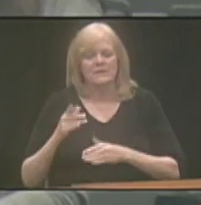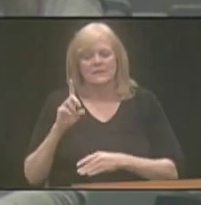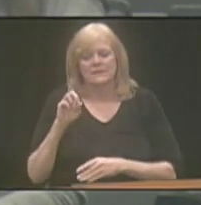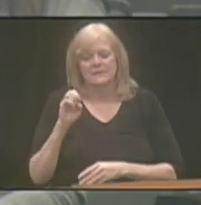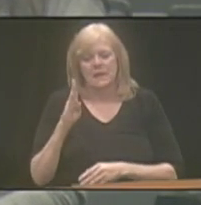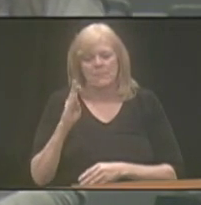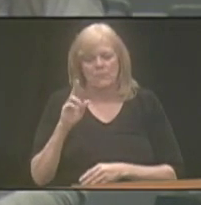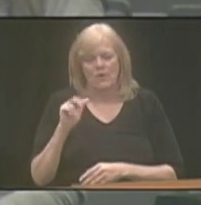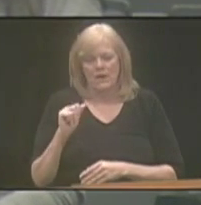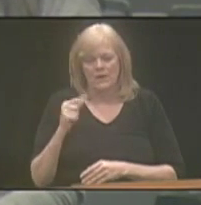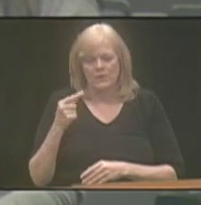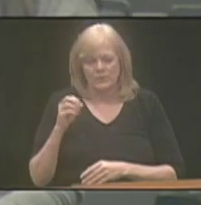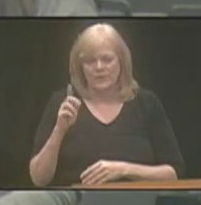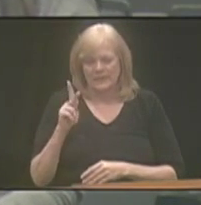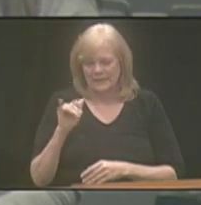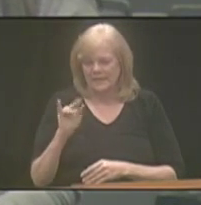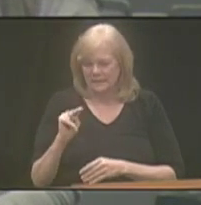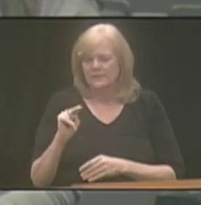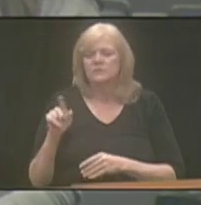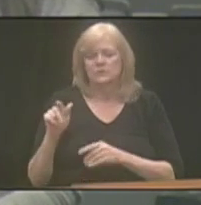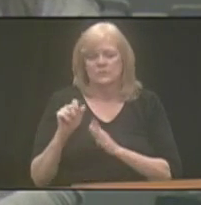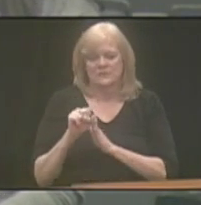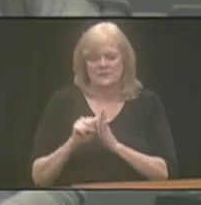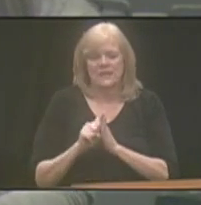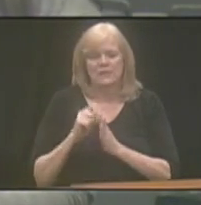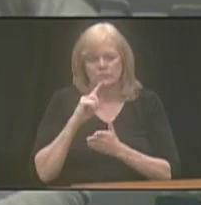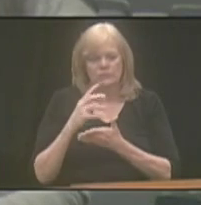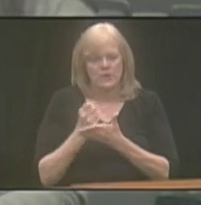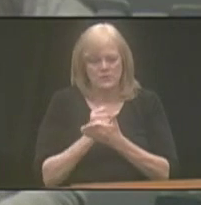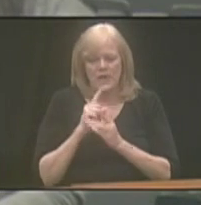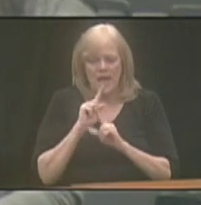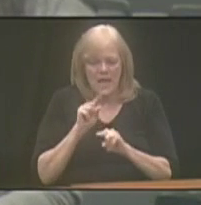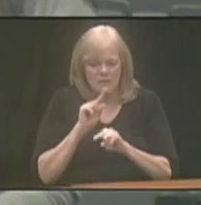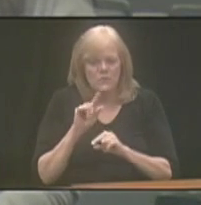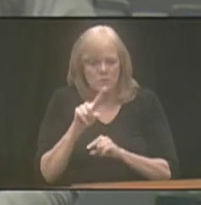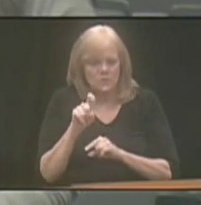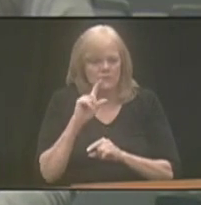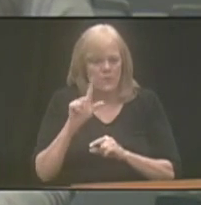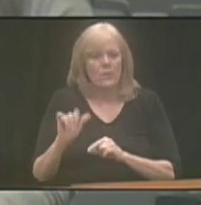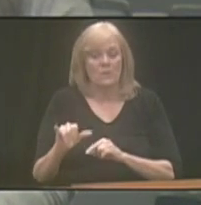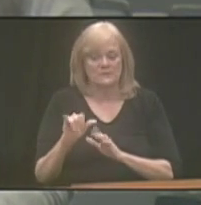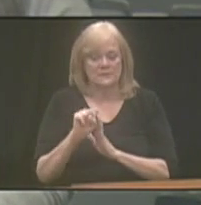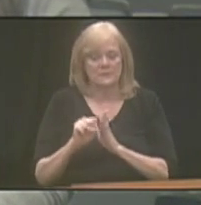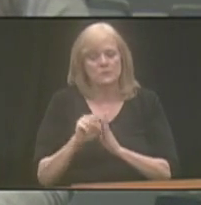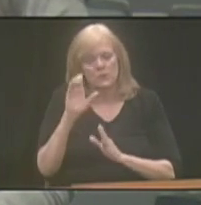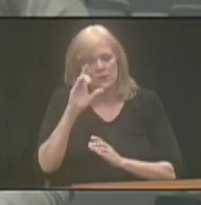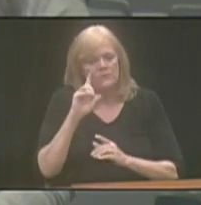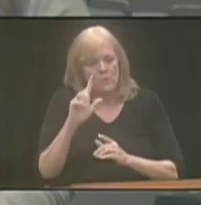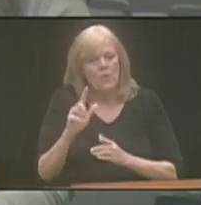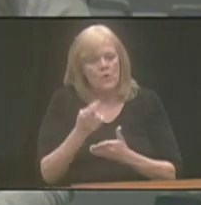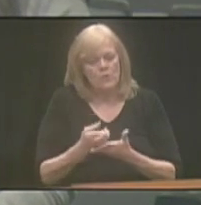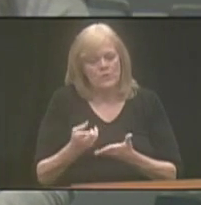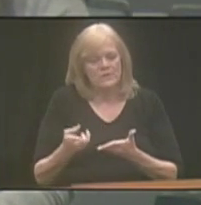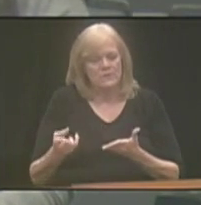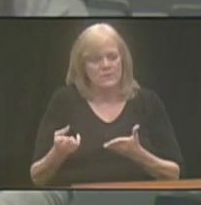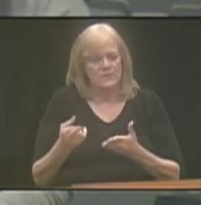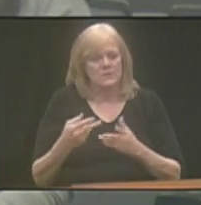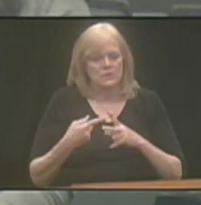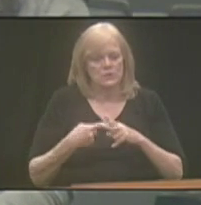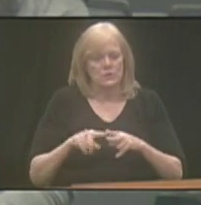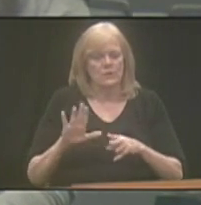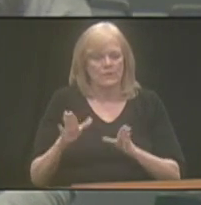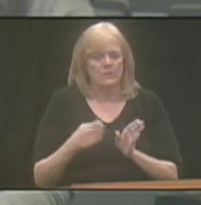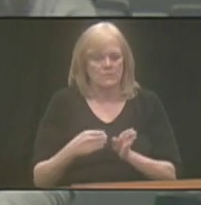Deborah Goodkin. And so she, along with the state treasurer's office, answer those questions for those states who are looking for more resources on